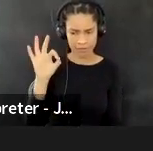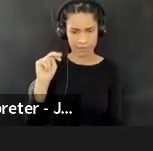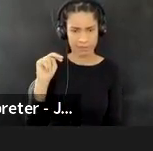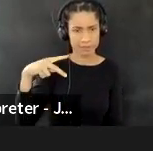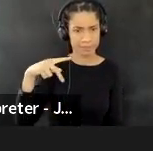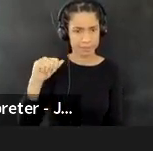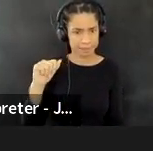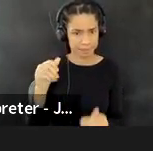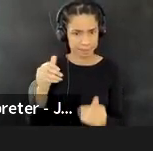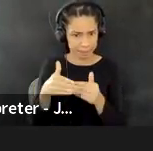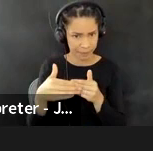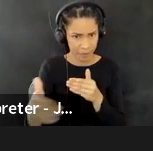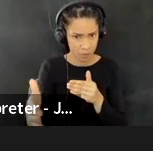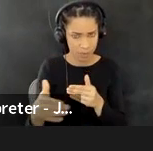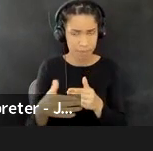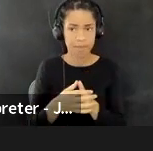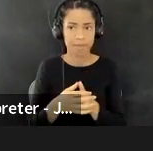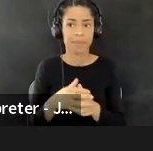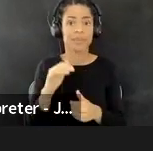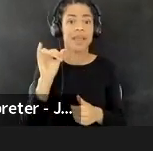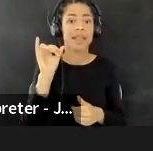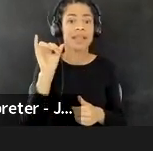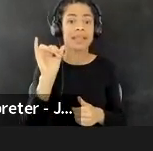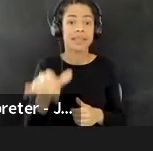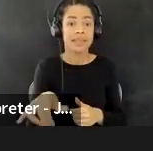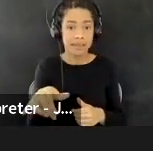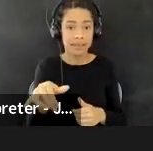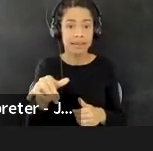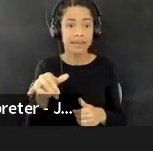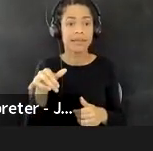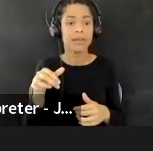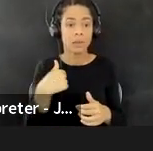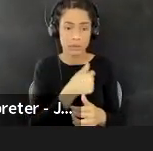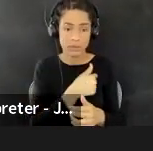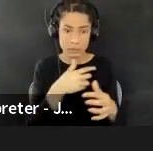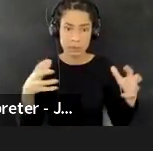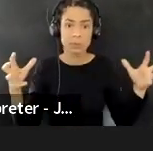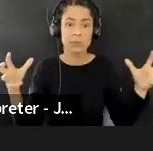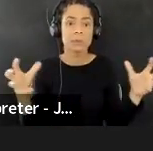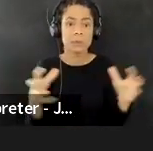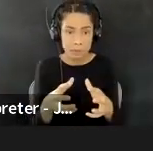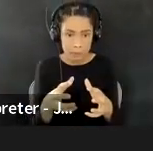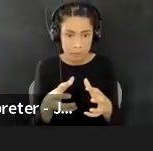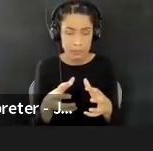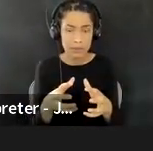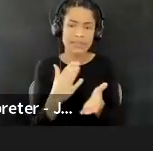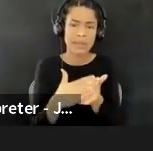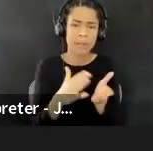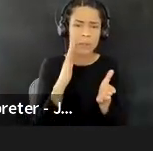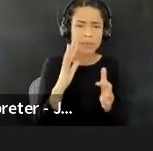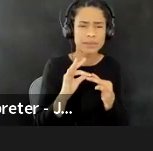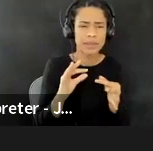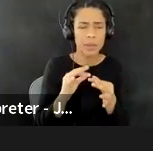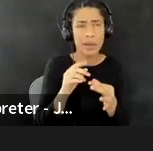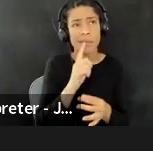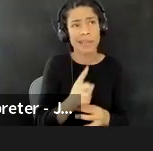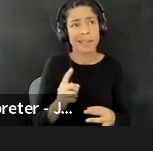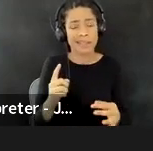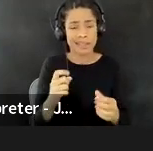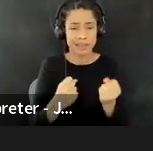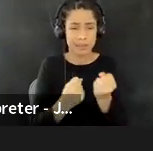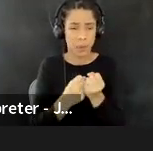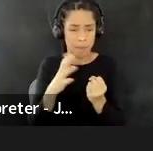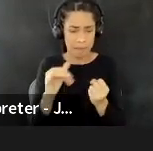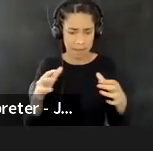uh, that work culminated in a gathering in, uh, so I would say it was bookended on both sides by a convening.